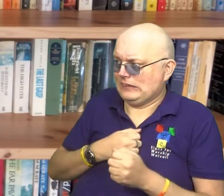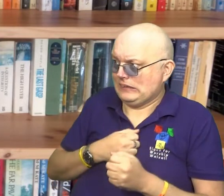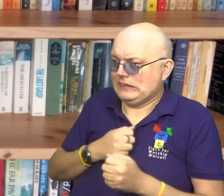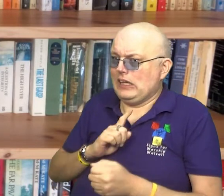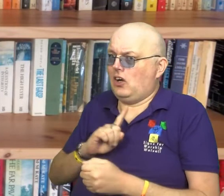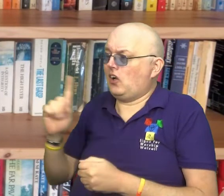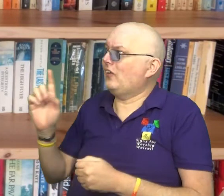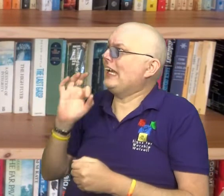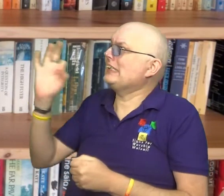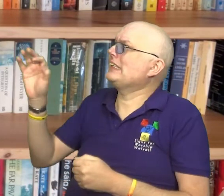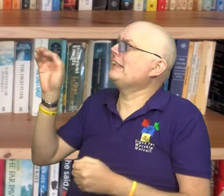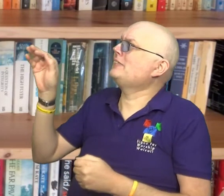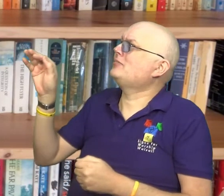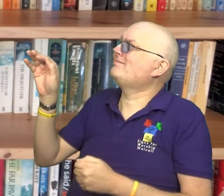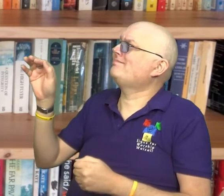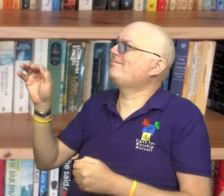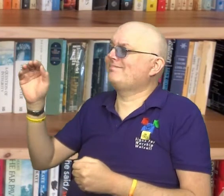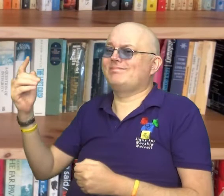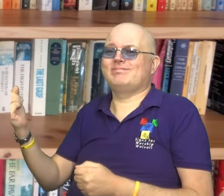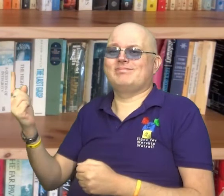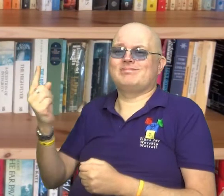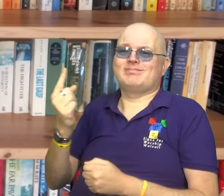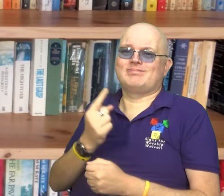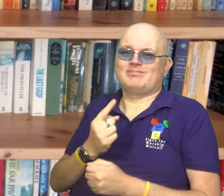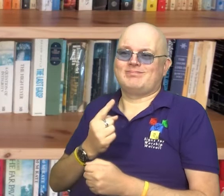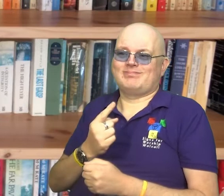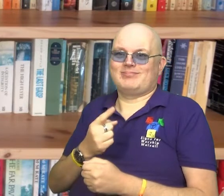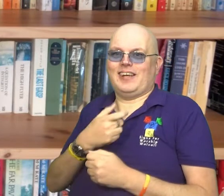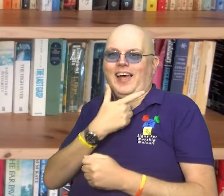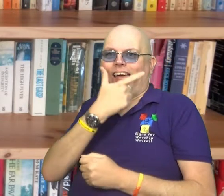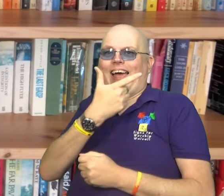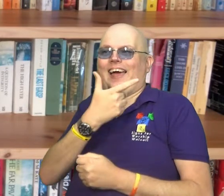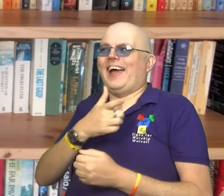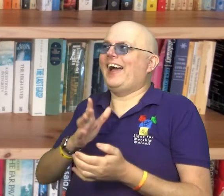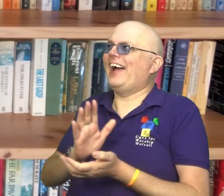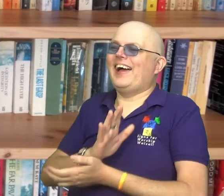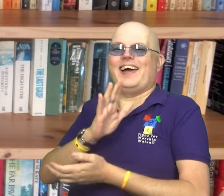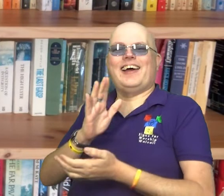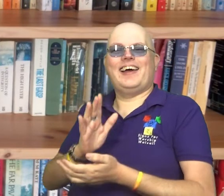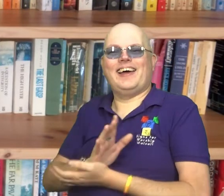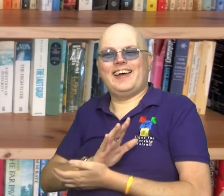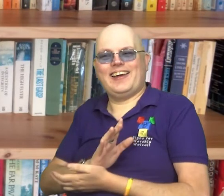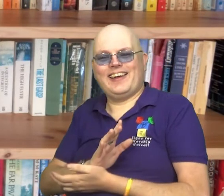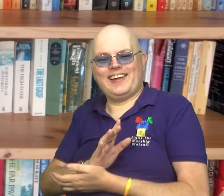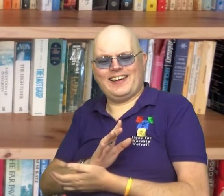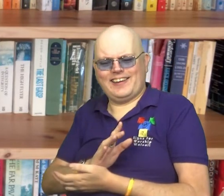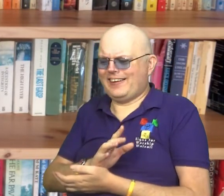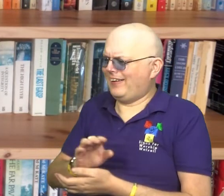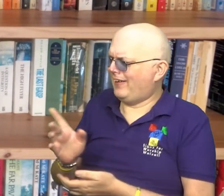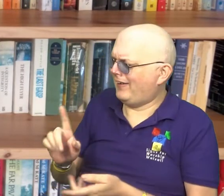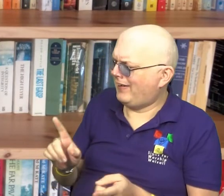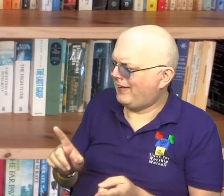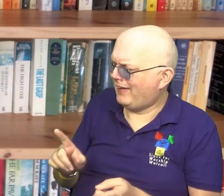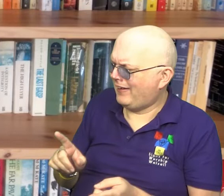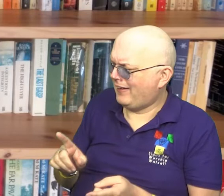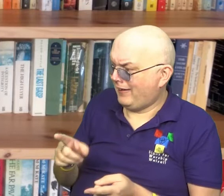see if he could do any better. A short while later, he returned to his friend with a beaming smile on his face. His